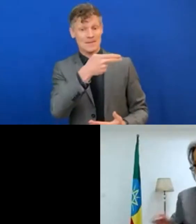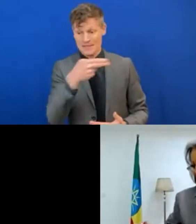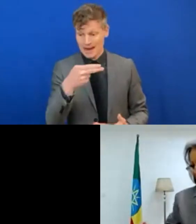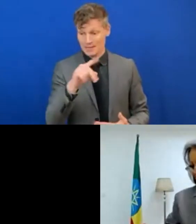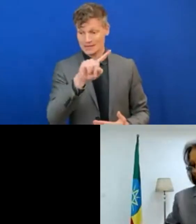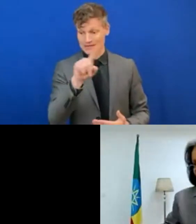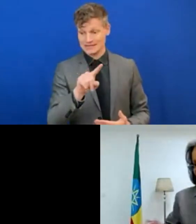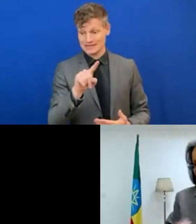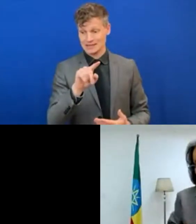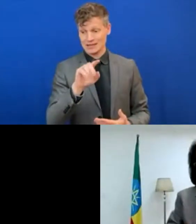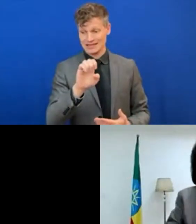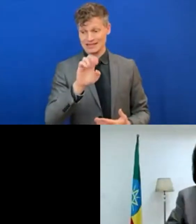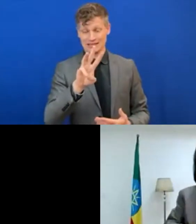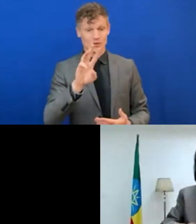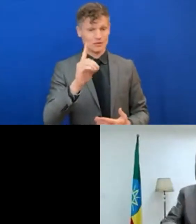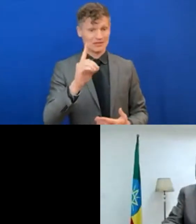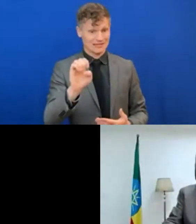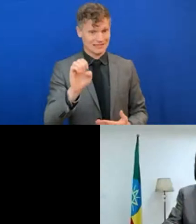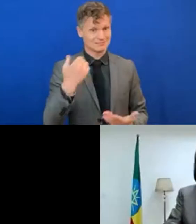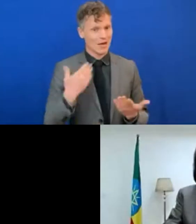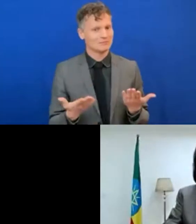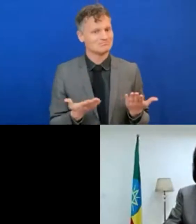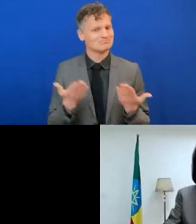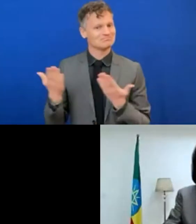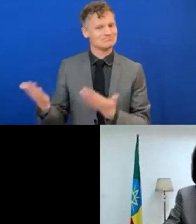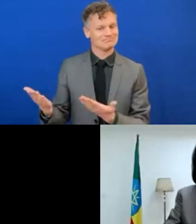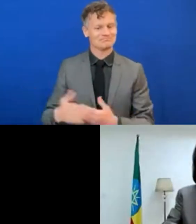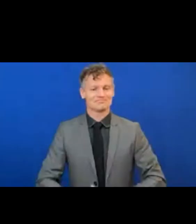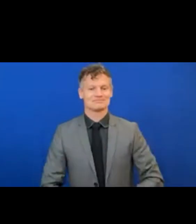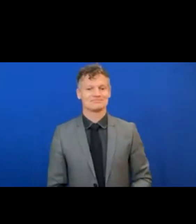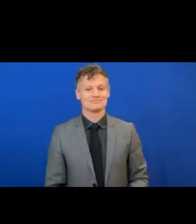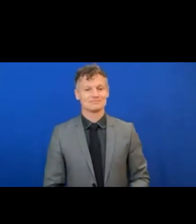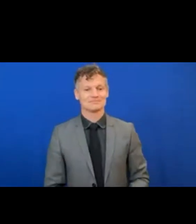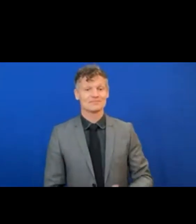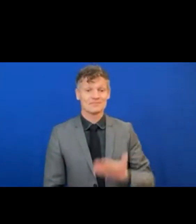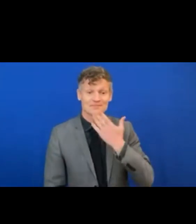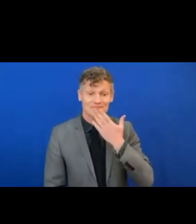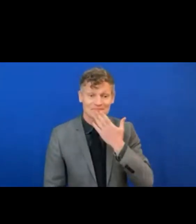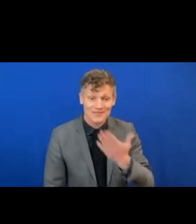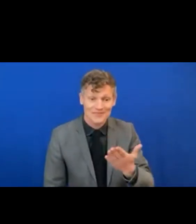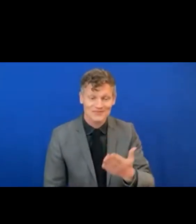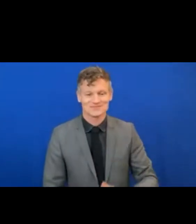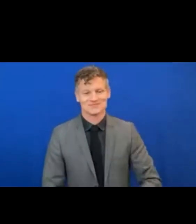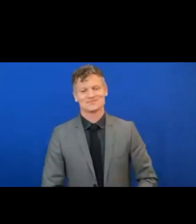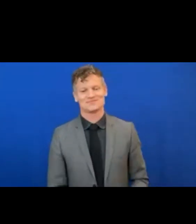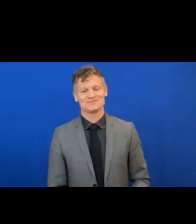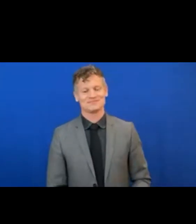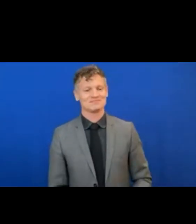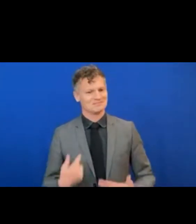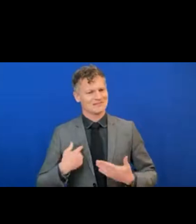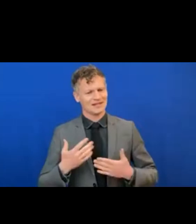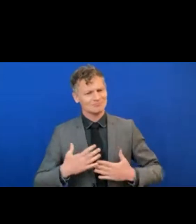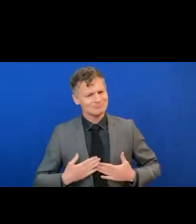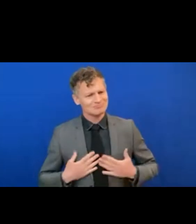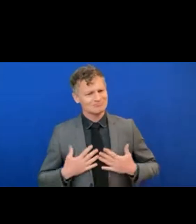Madam President, I give you the floor. Over to you. Thank you so very much. It's a pleasure to see